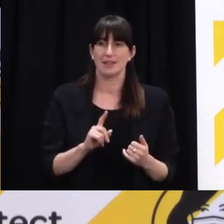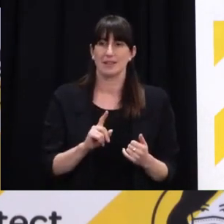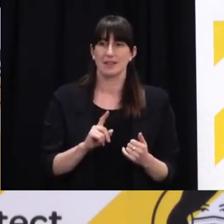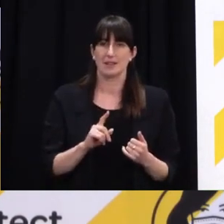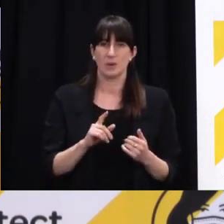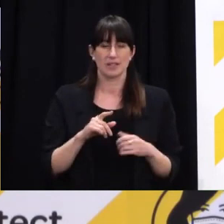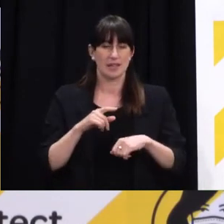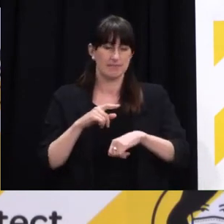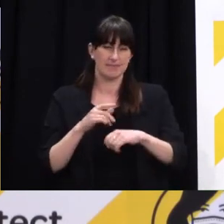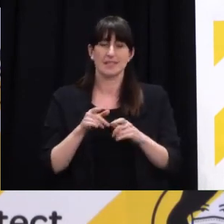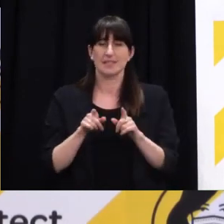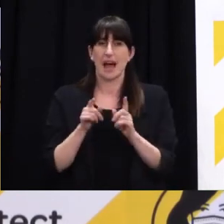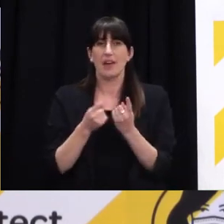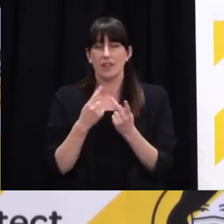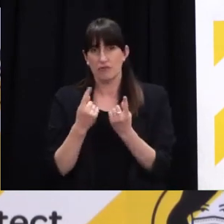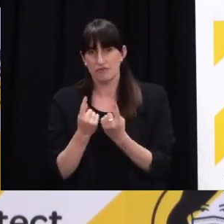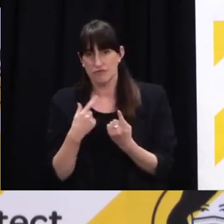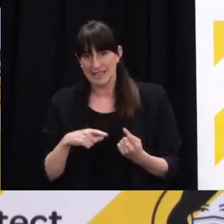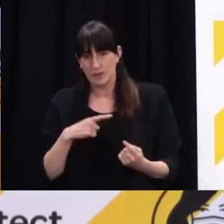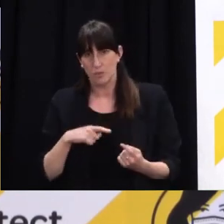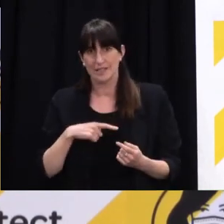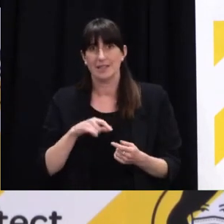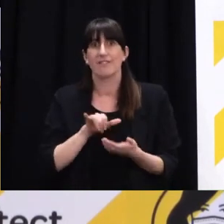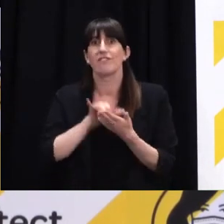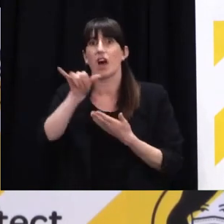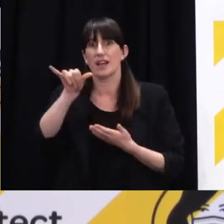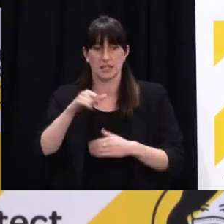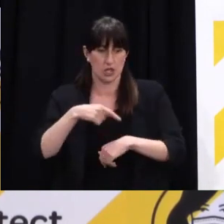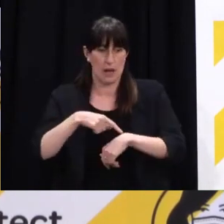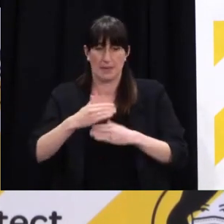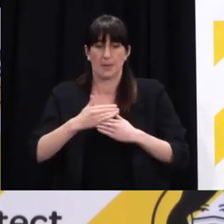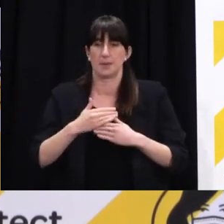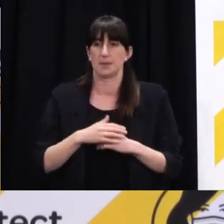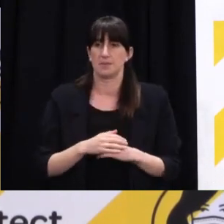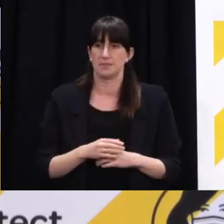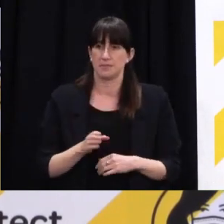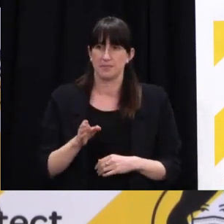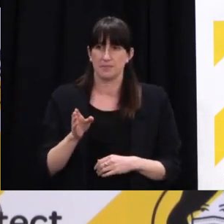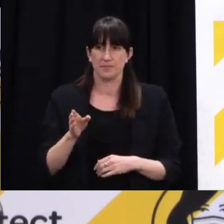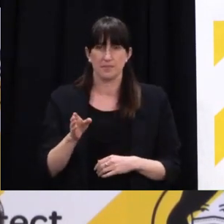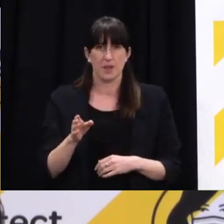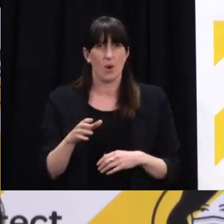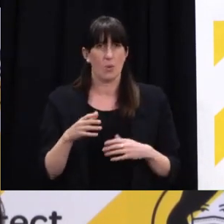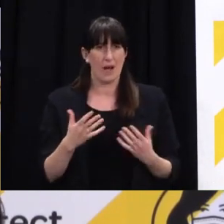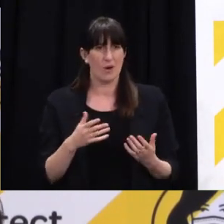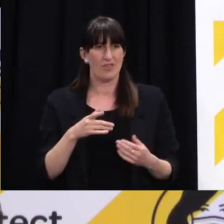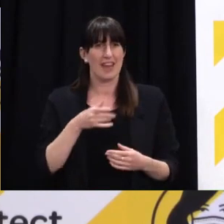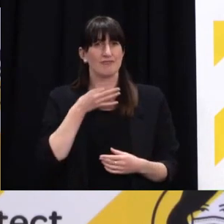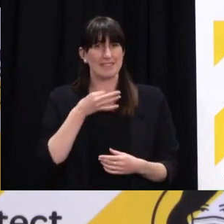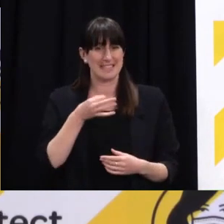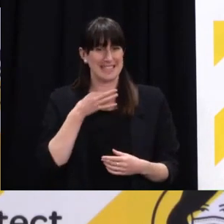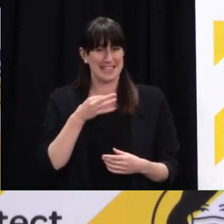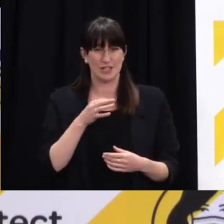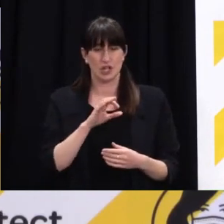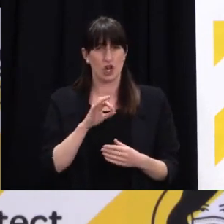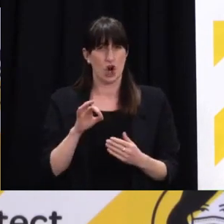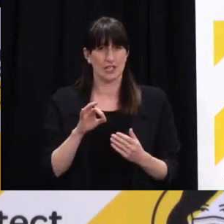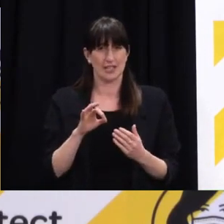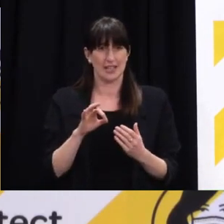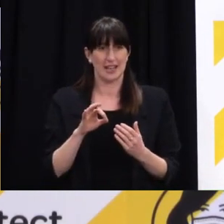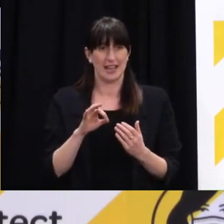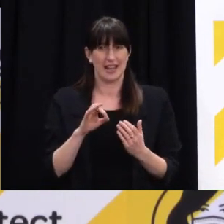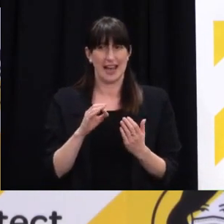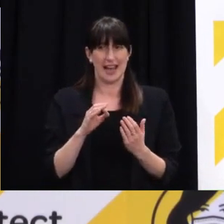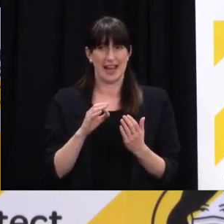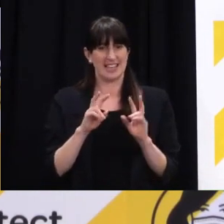flights. Now we're using the risk as a factor if that risk is no longer a factor now. Well, it clearly